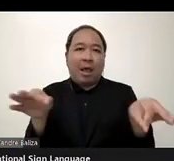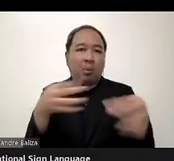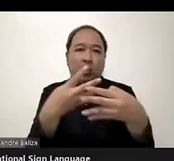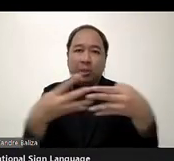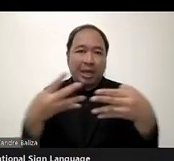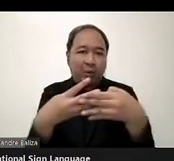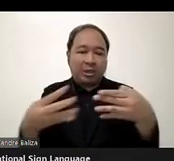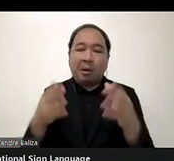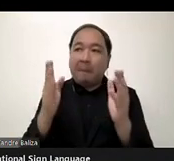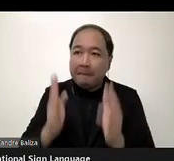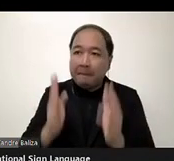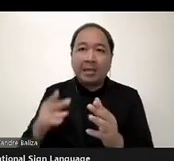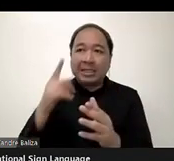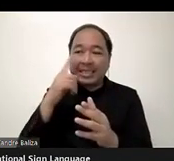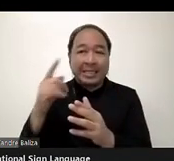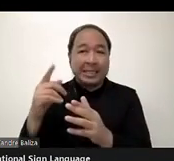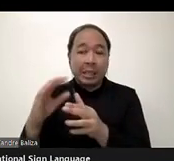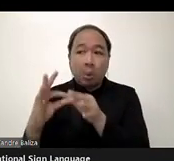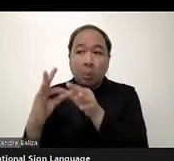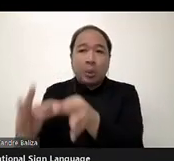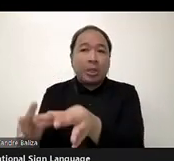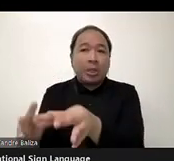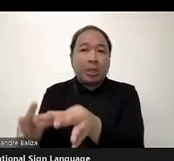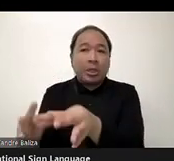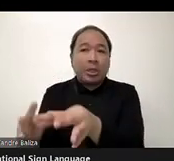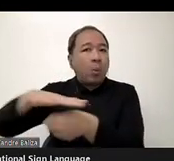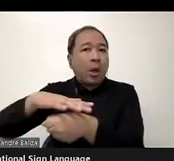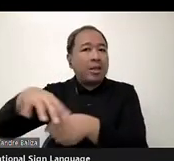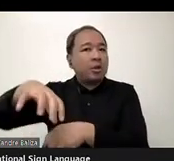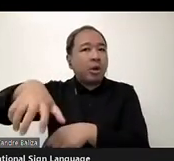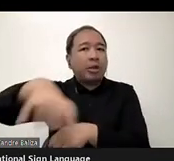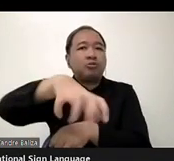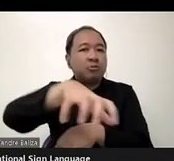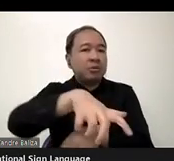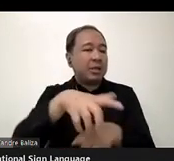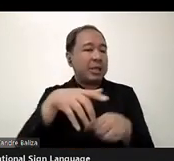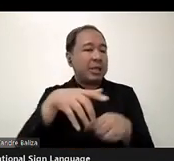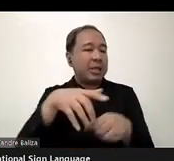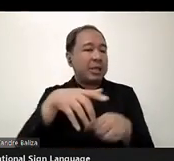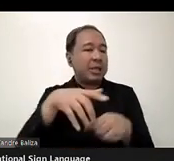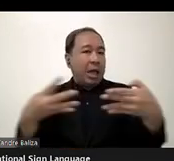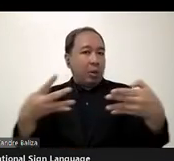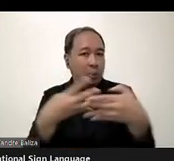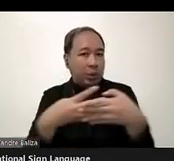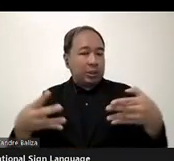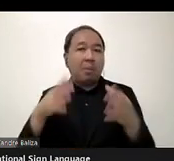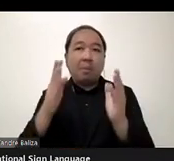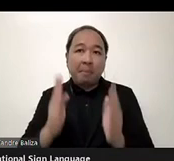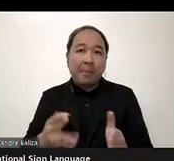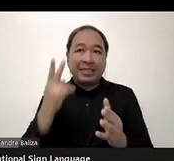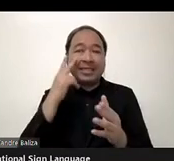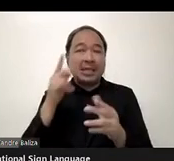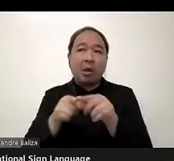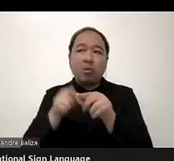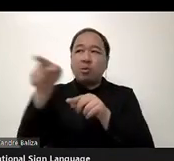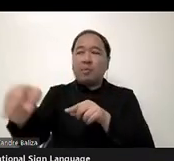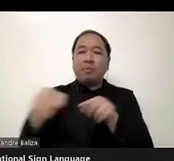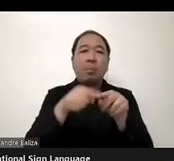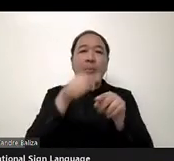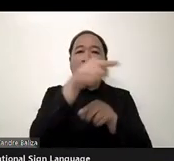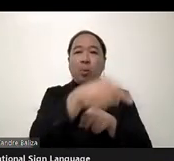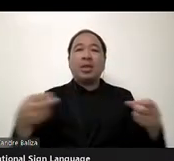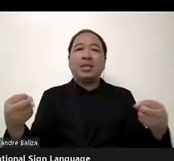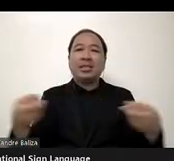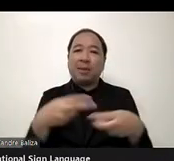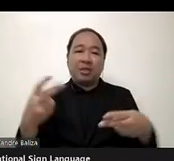languages, too. We are always working to promote human captioning for local languages. But it's a big challenge. Thank